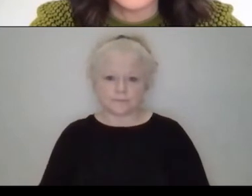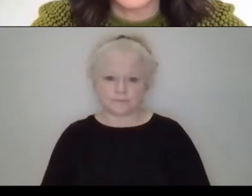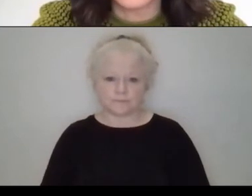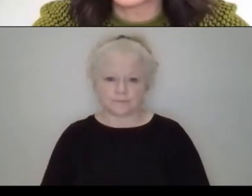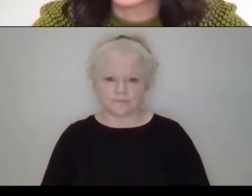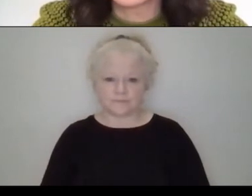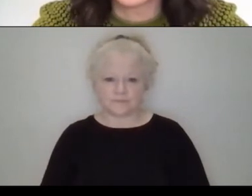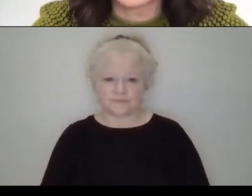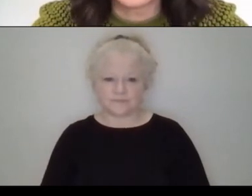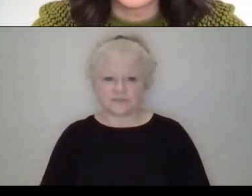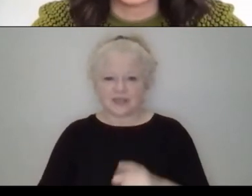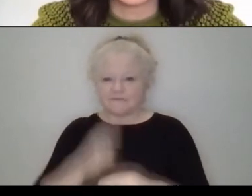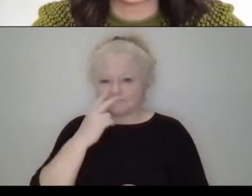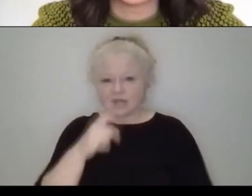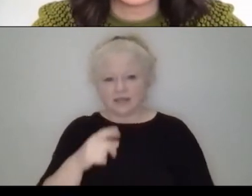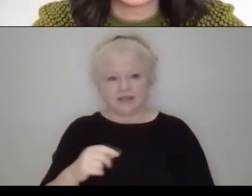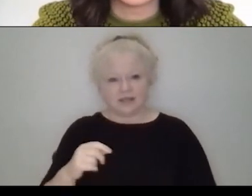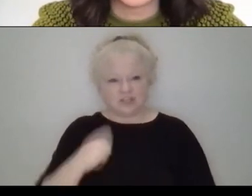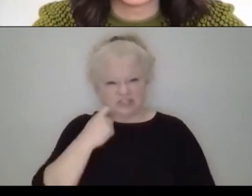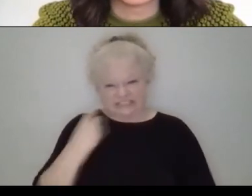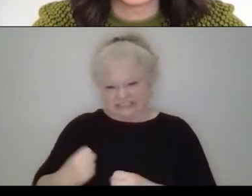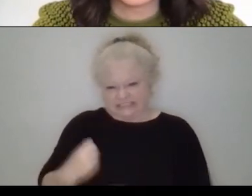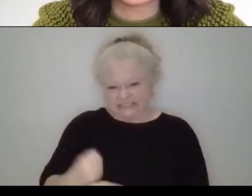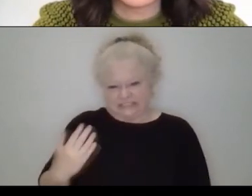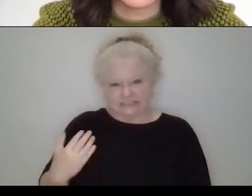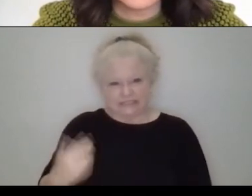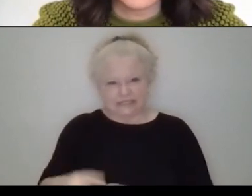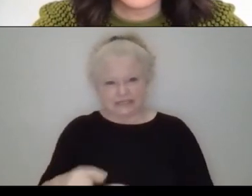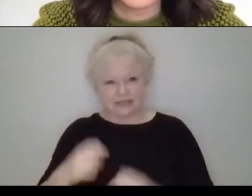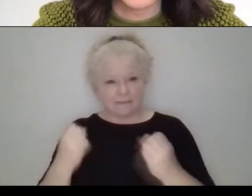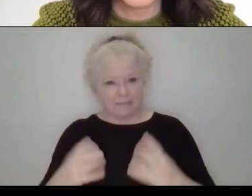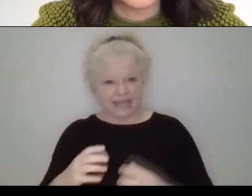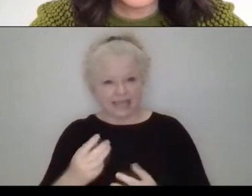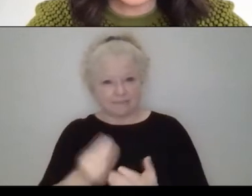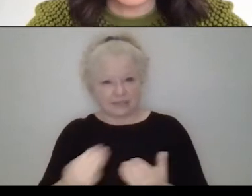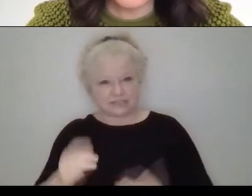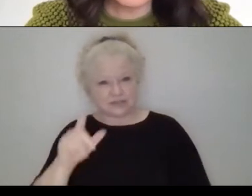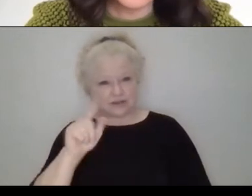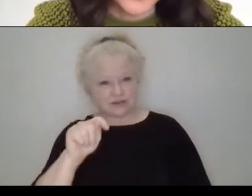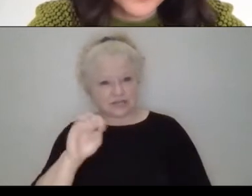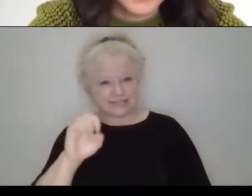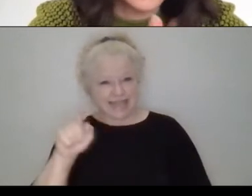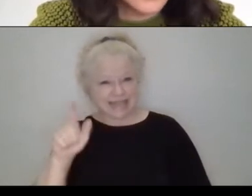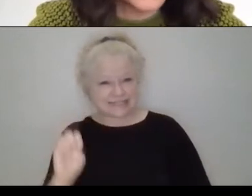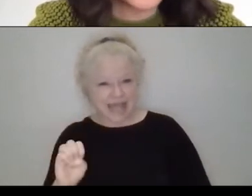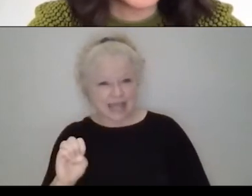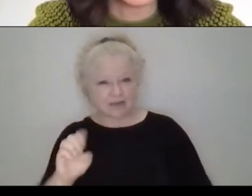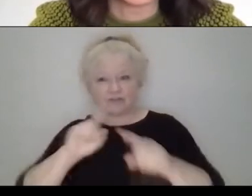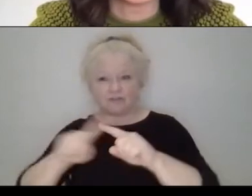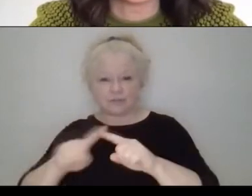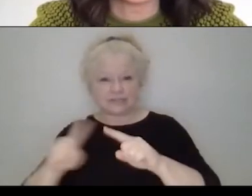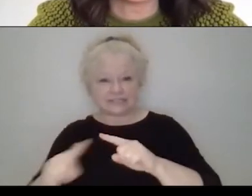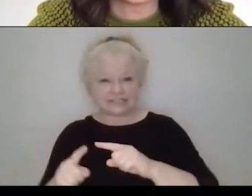funny is that during the last years, many, um, textiles, um, students from different country, uh,